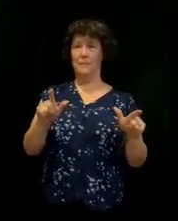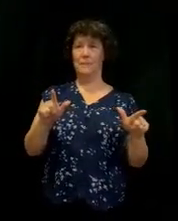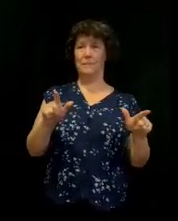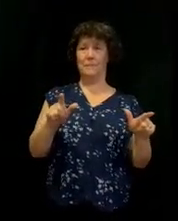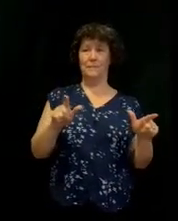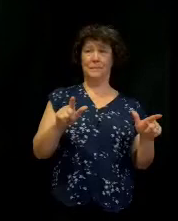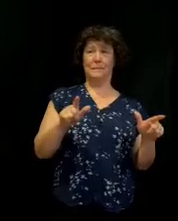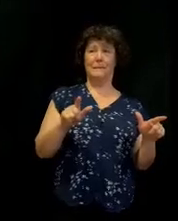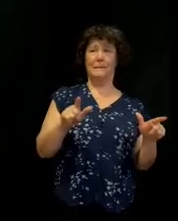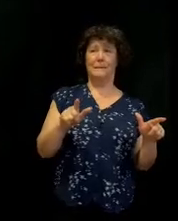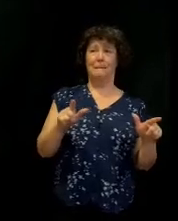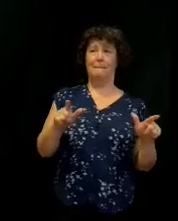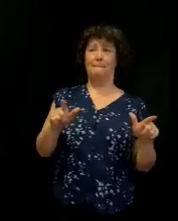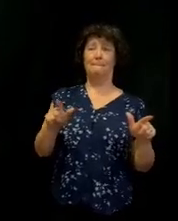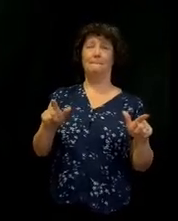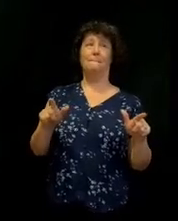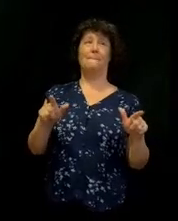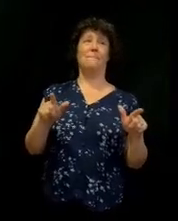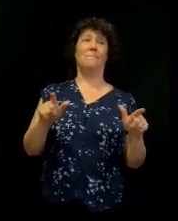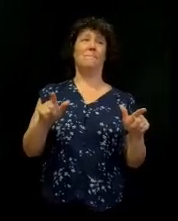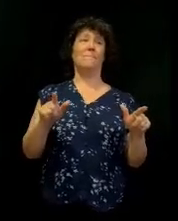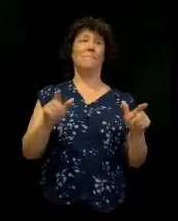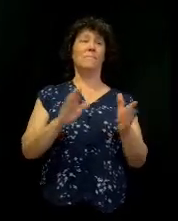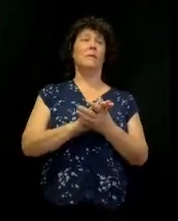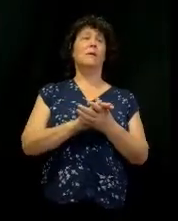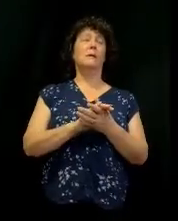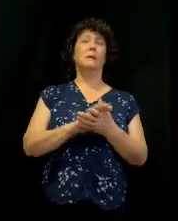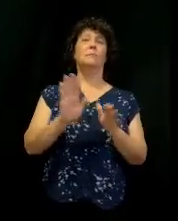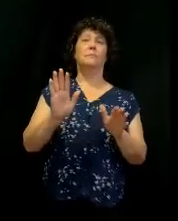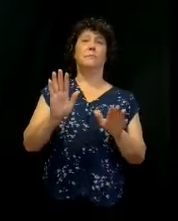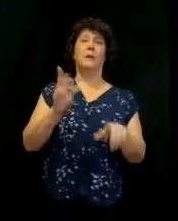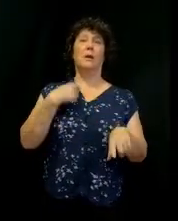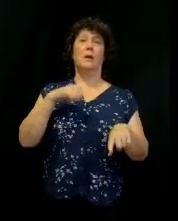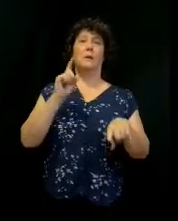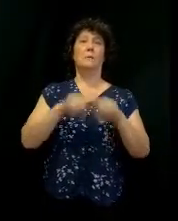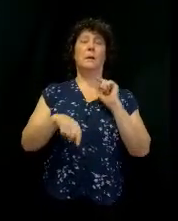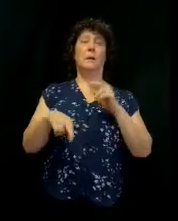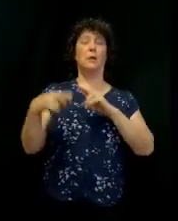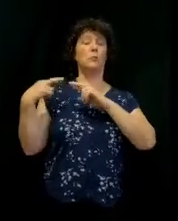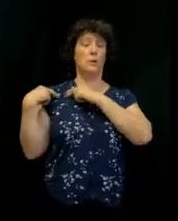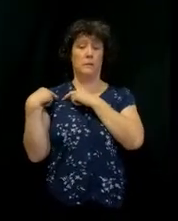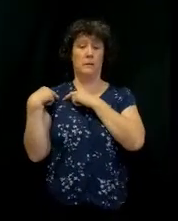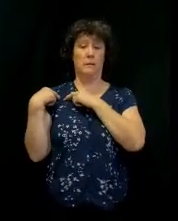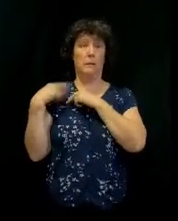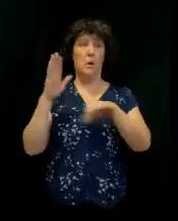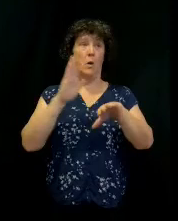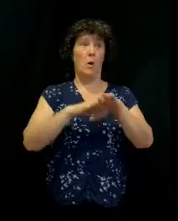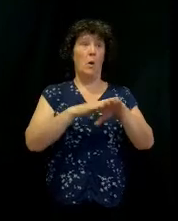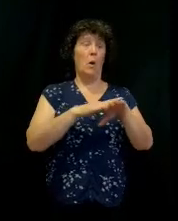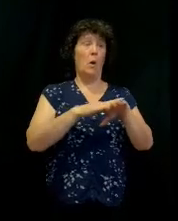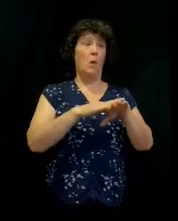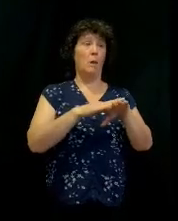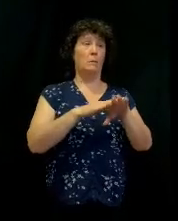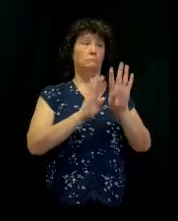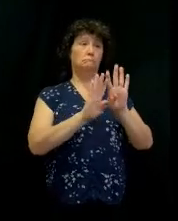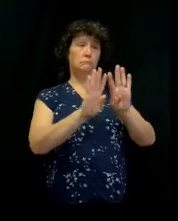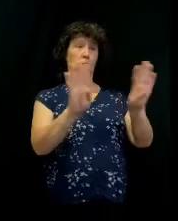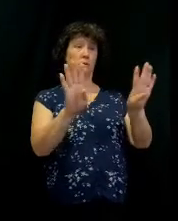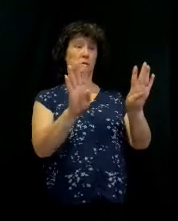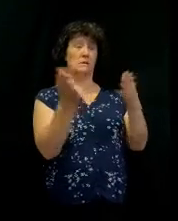And we, listen, I don't know, I'm going to go with this. Listen, you can't put responsibility on these people up here only.